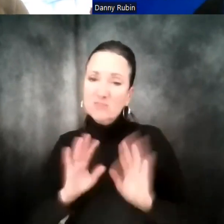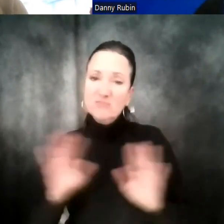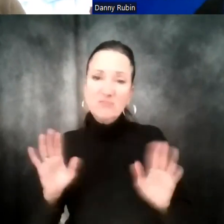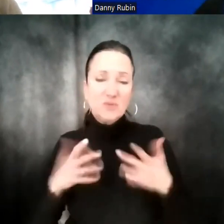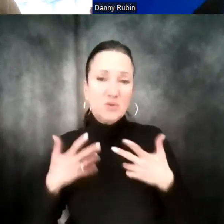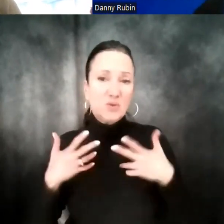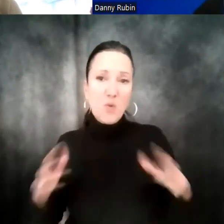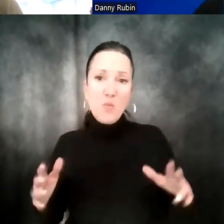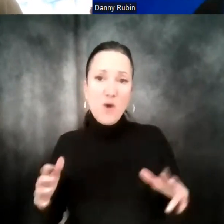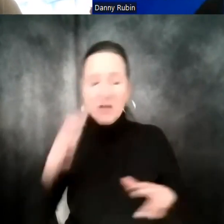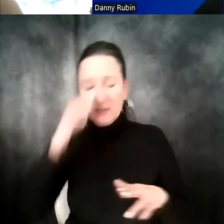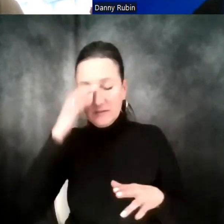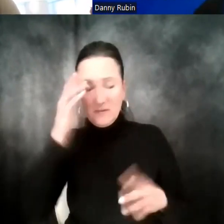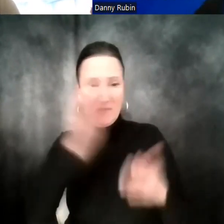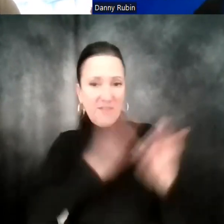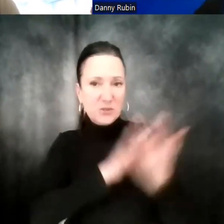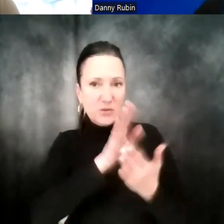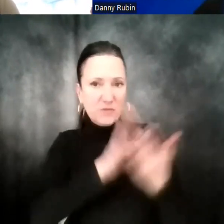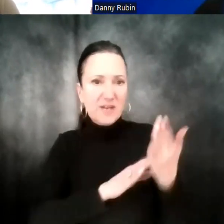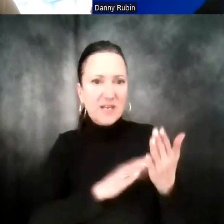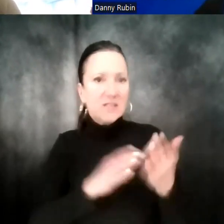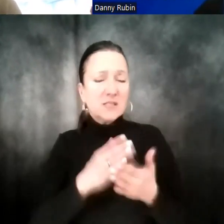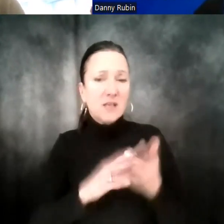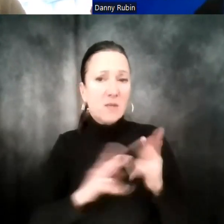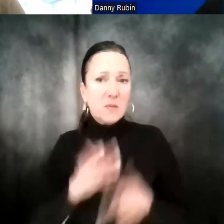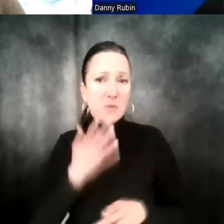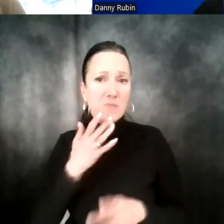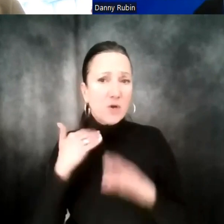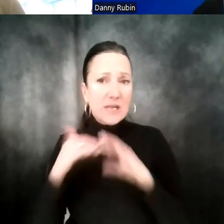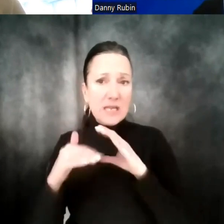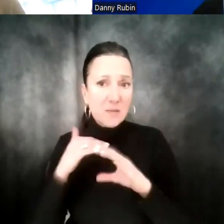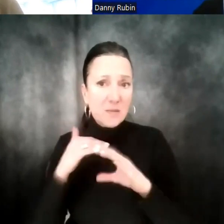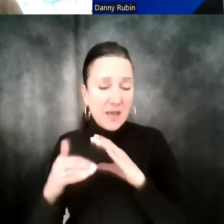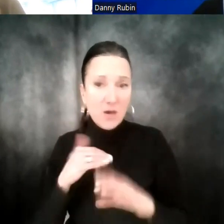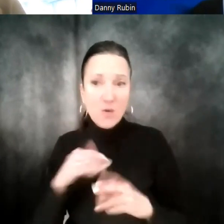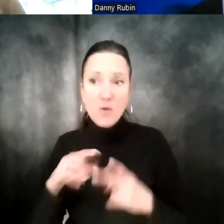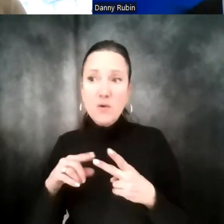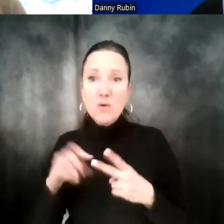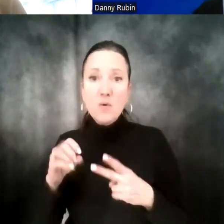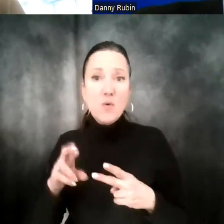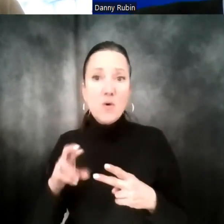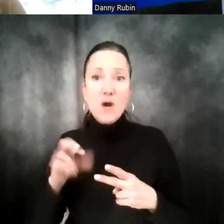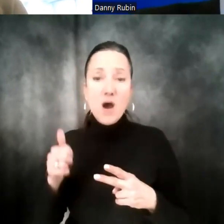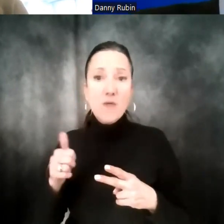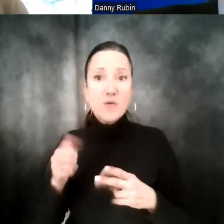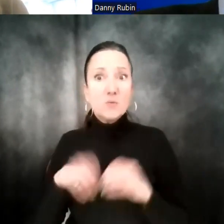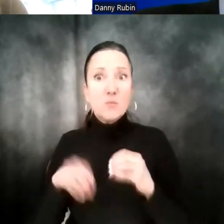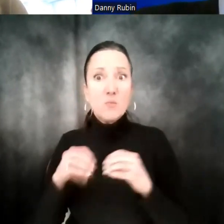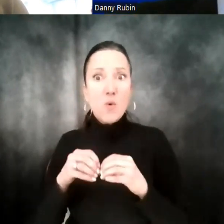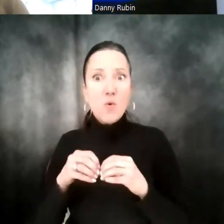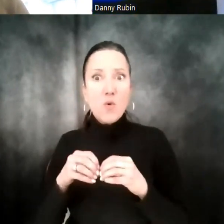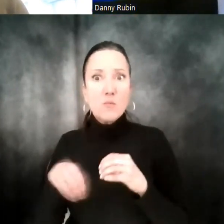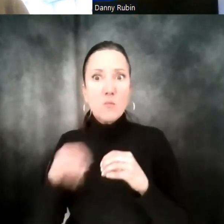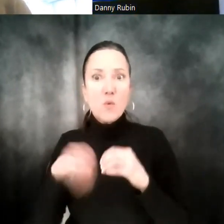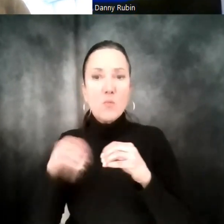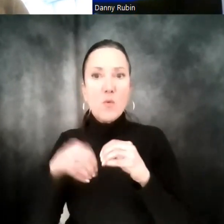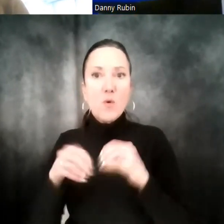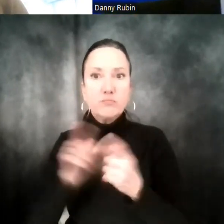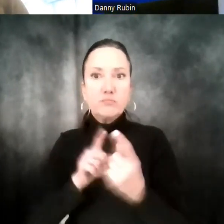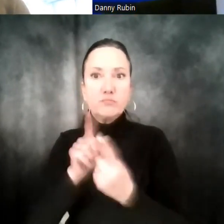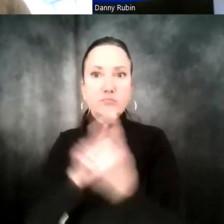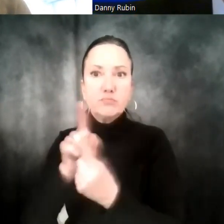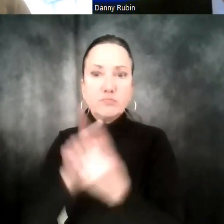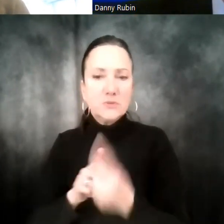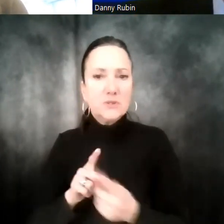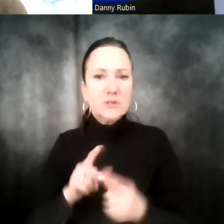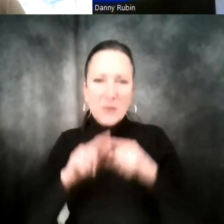comfortable just emailing them, because that's how they're comfortable communicating. Or you have other clients who want to meet more regularly because they need more help, and you can kind of make adjustments